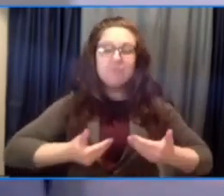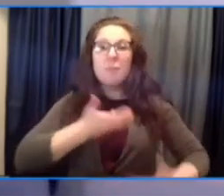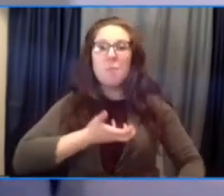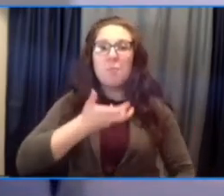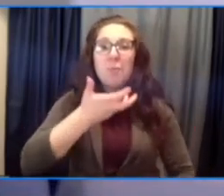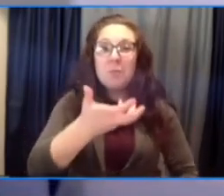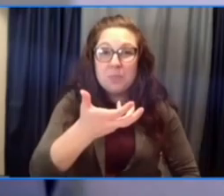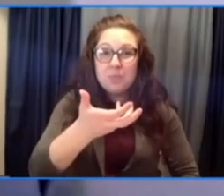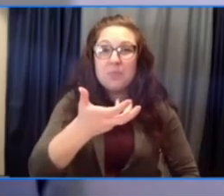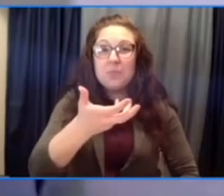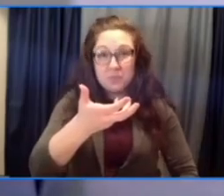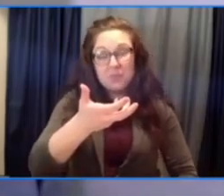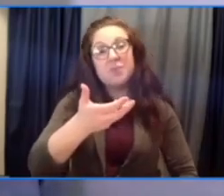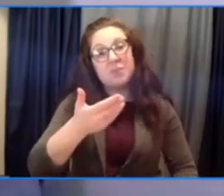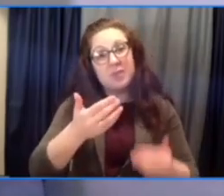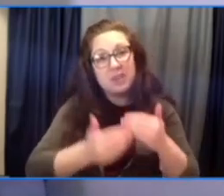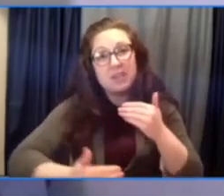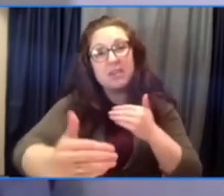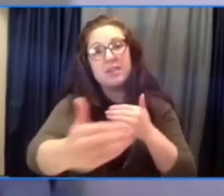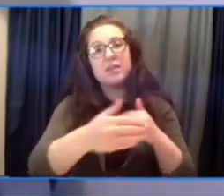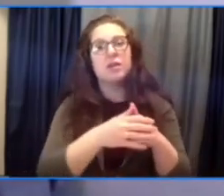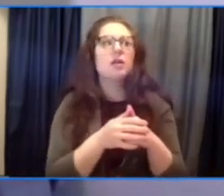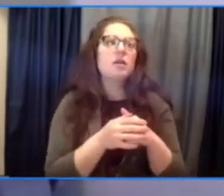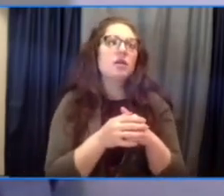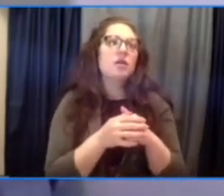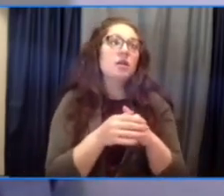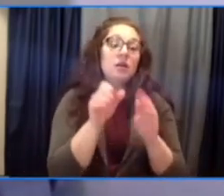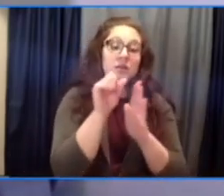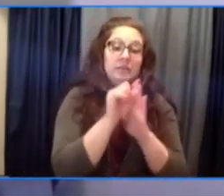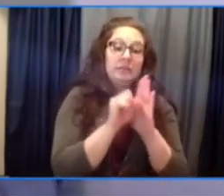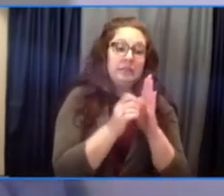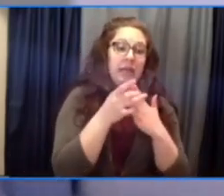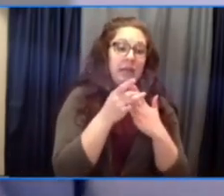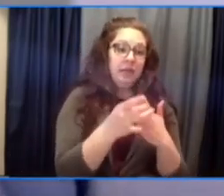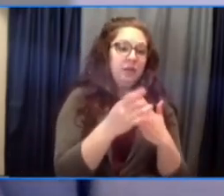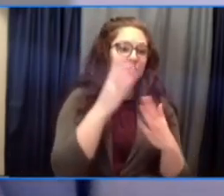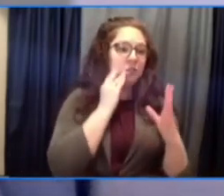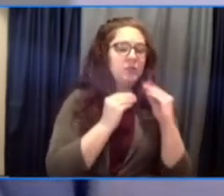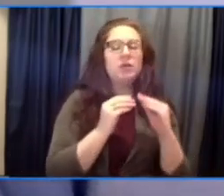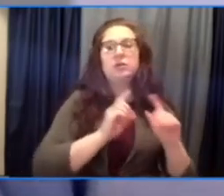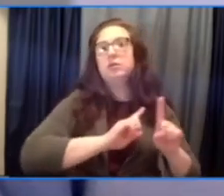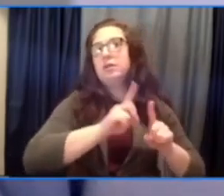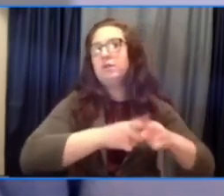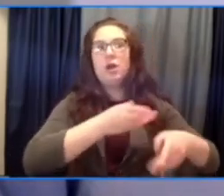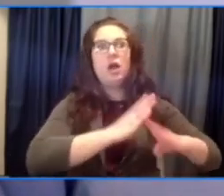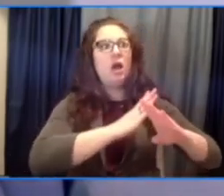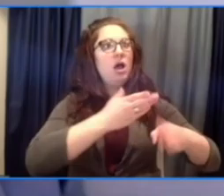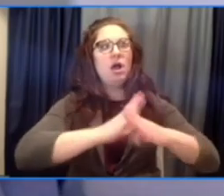possible obstacle and they found a way forward because they had to.